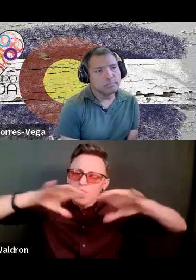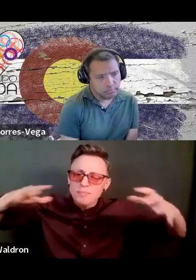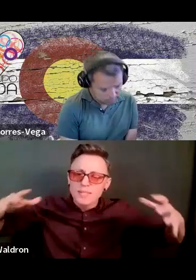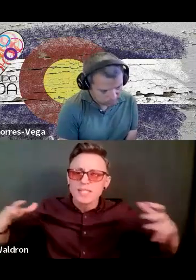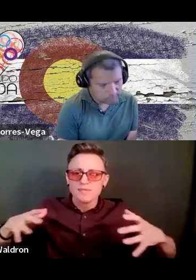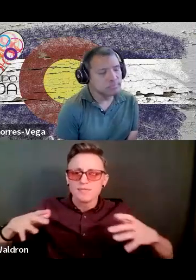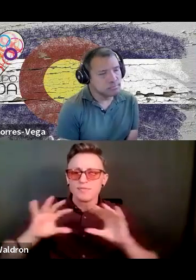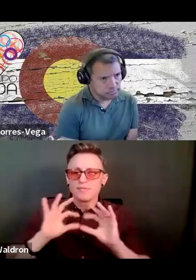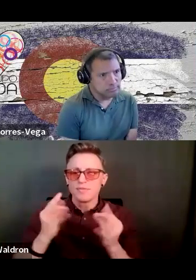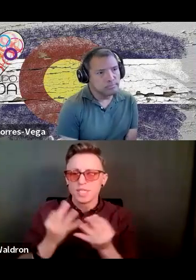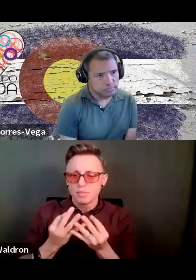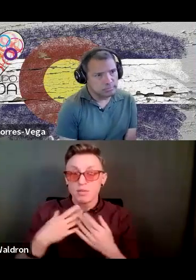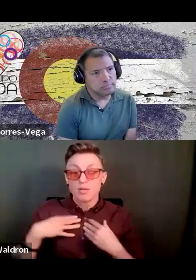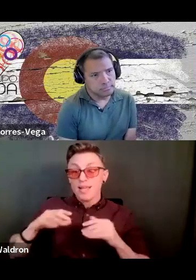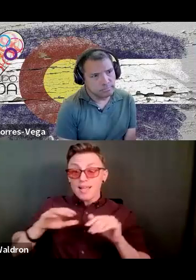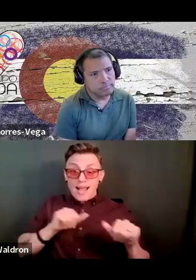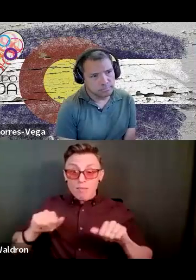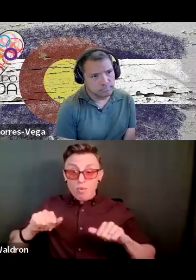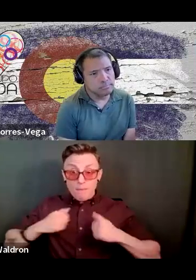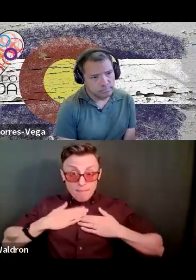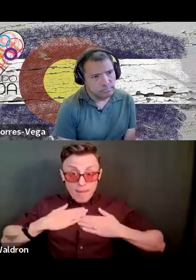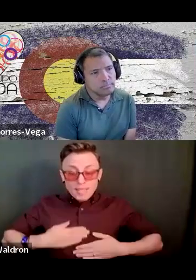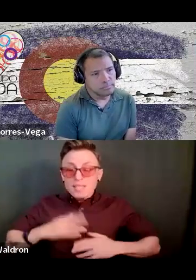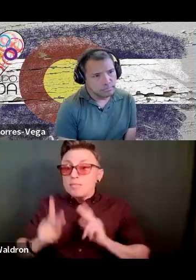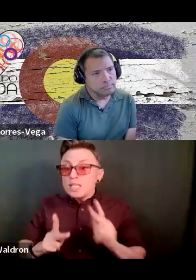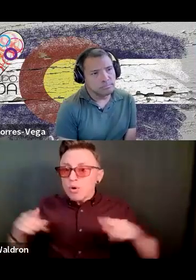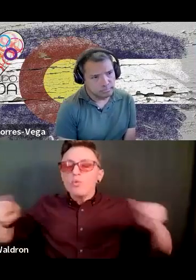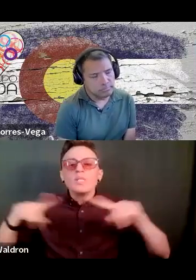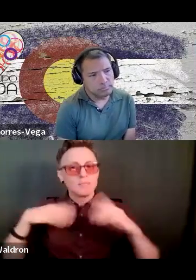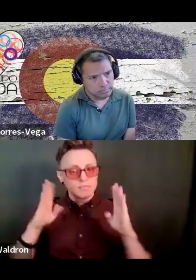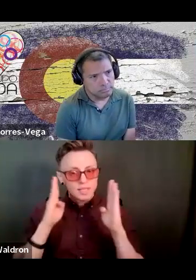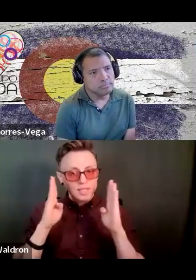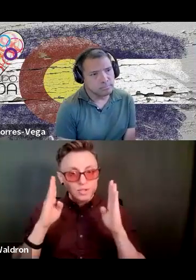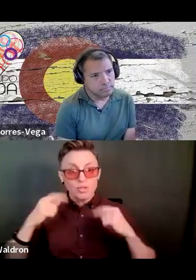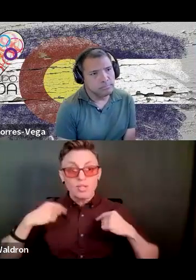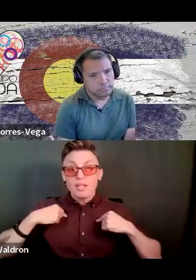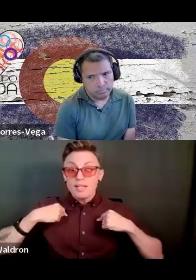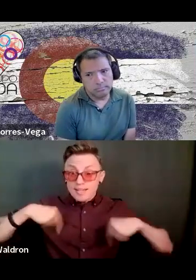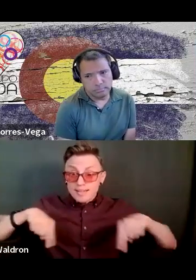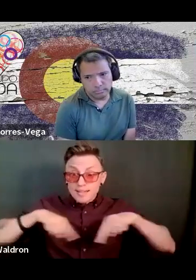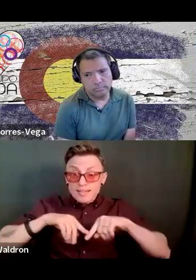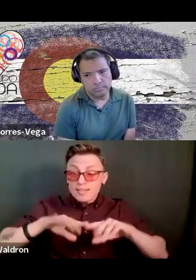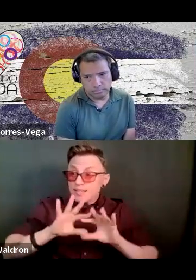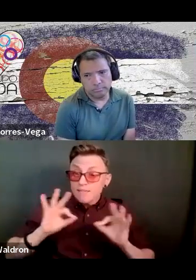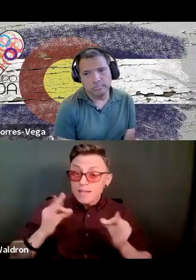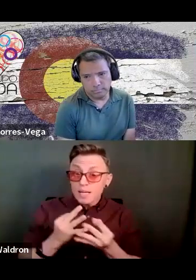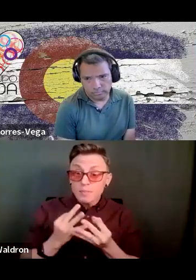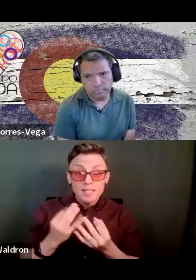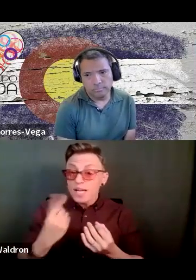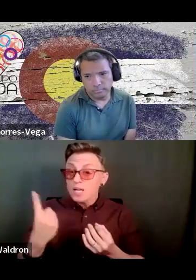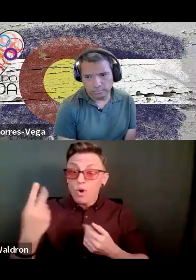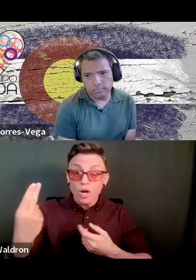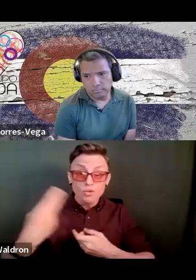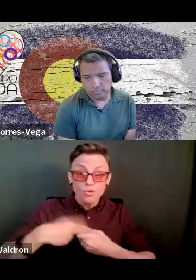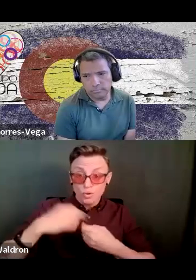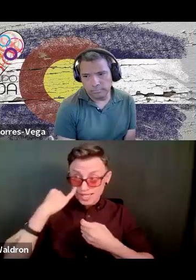And here's what able-bodied folks out there need to realize, is this is a family that anyone can join at any time. And if you live